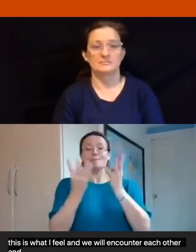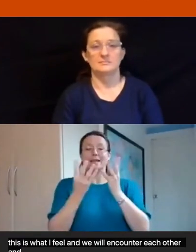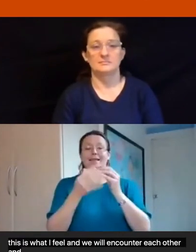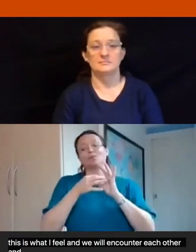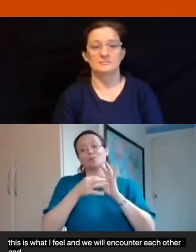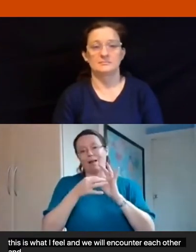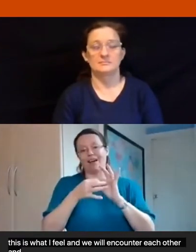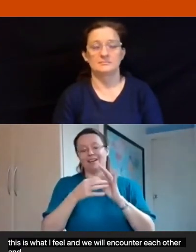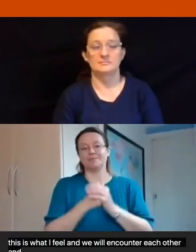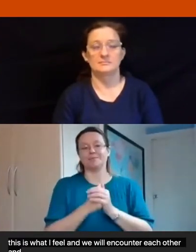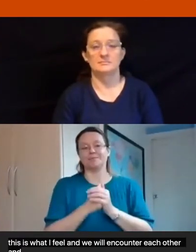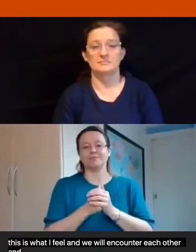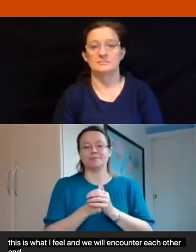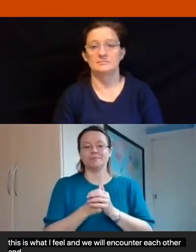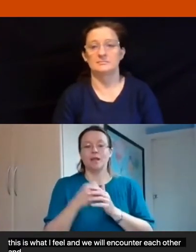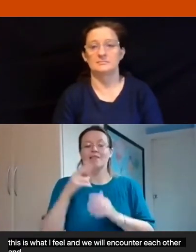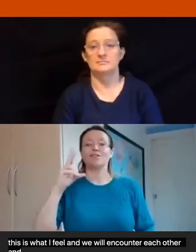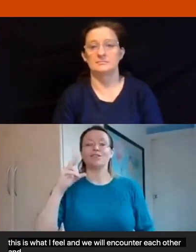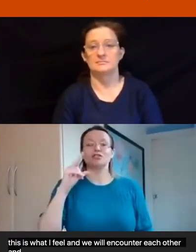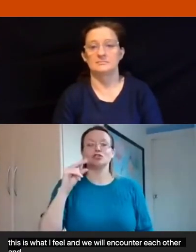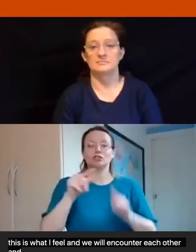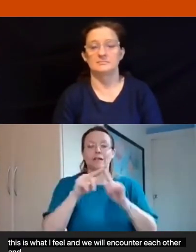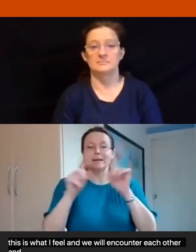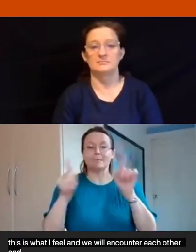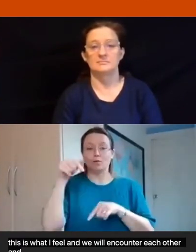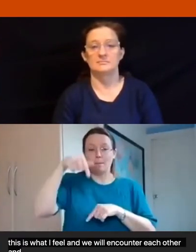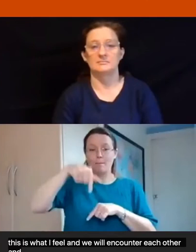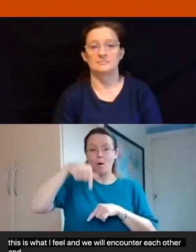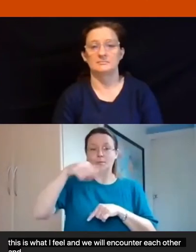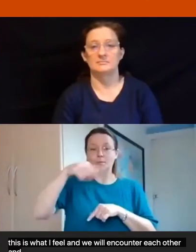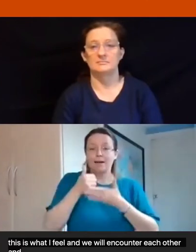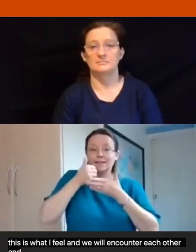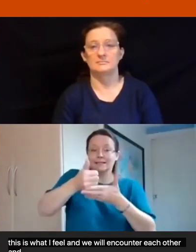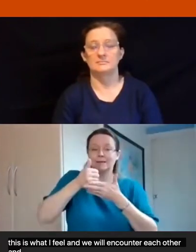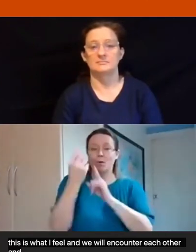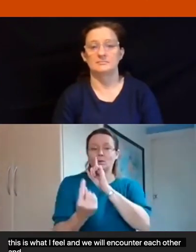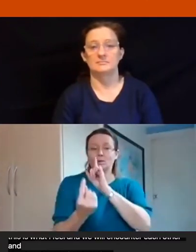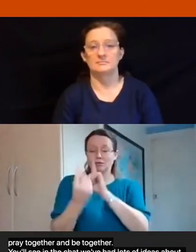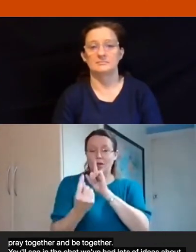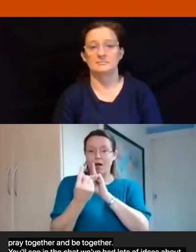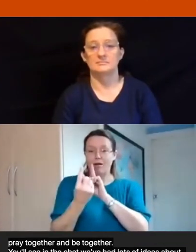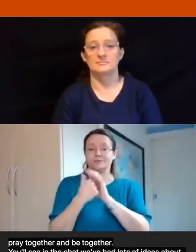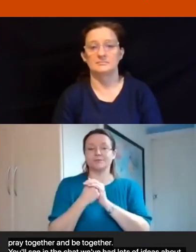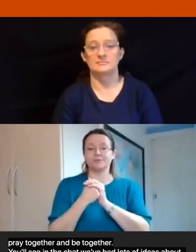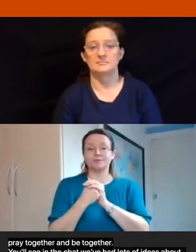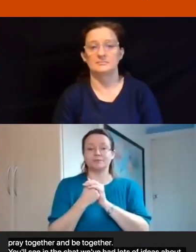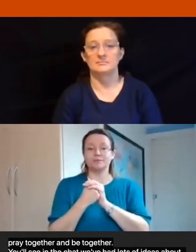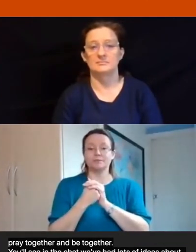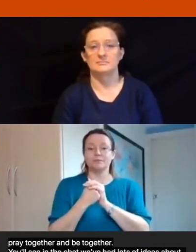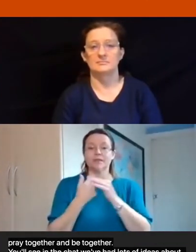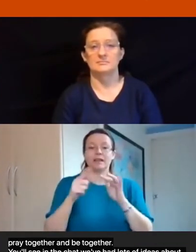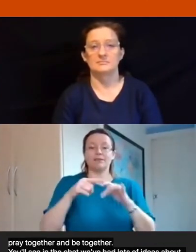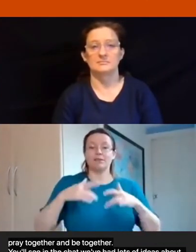in the chat we've had lots of ideas about how we might be able to support encourage and draw you in but if there are